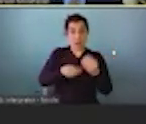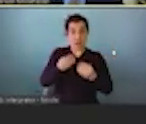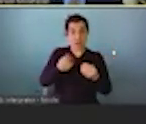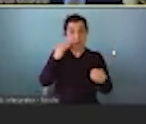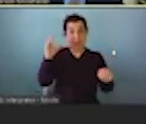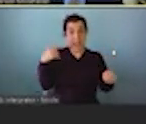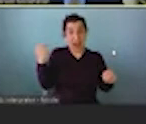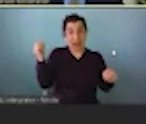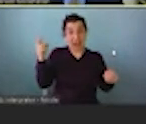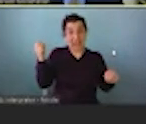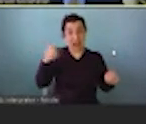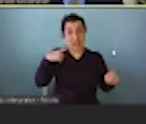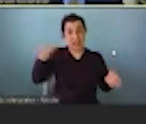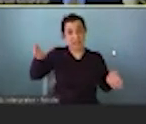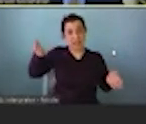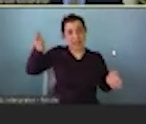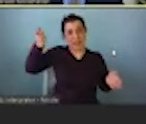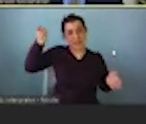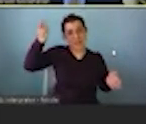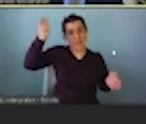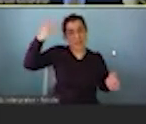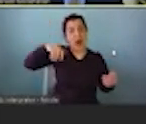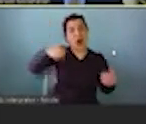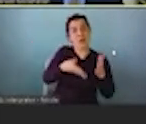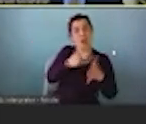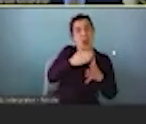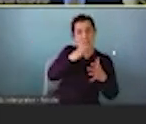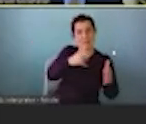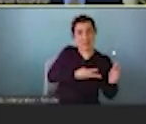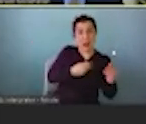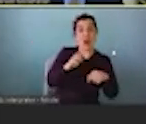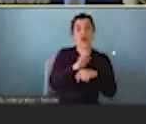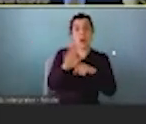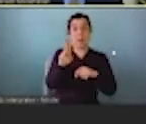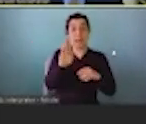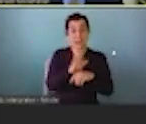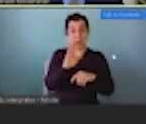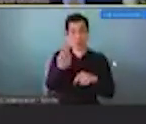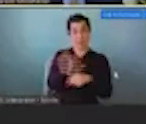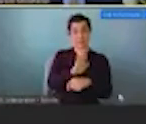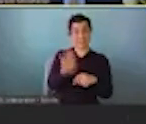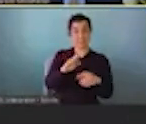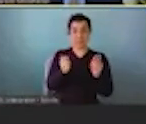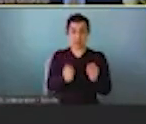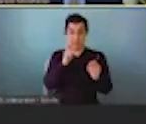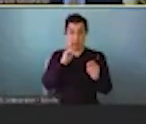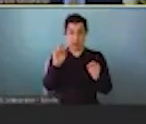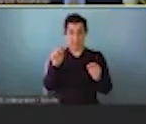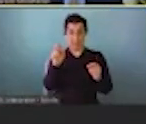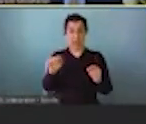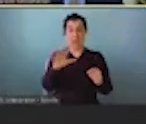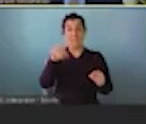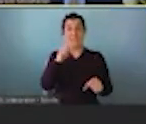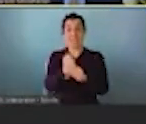Healthcare is squeezing out every other priority. And for U.S. businesses, even after adjusting for inflation, in 50 years, healthcare